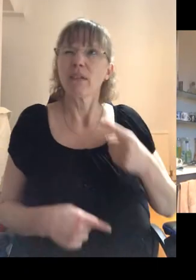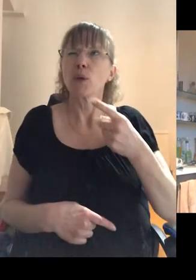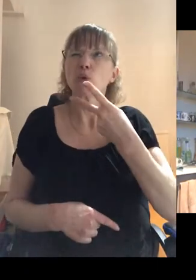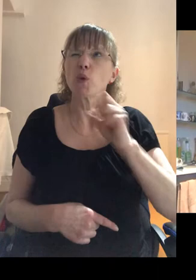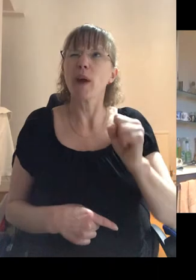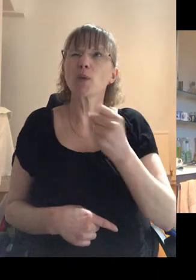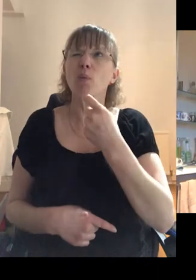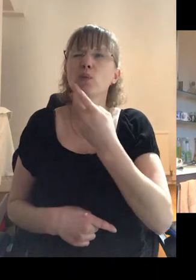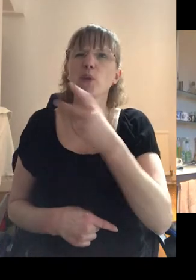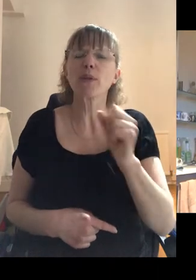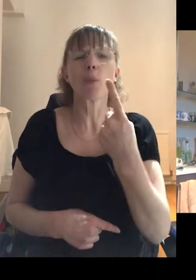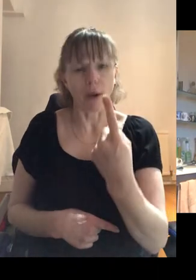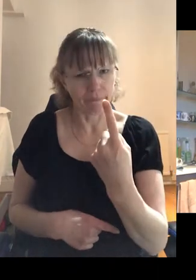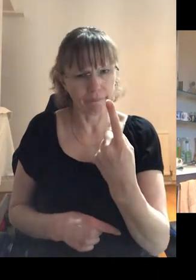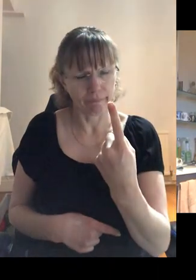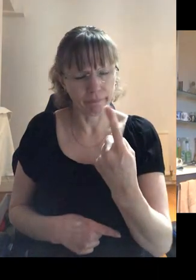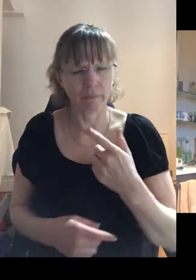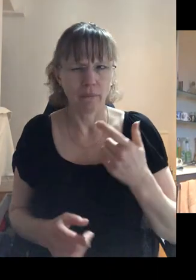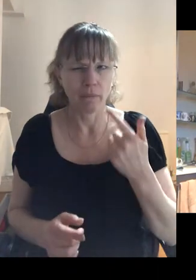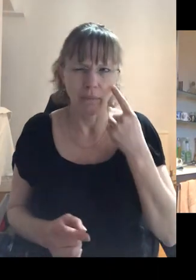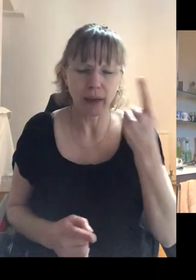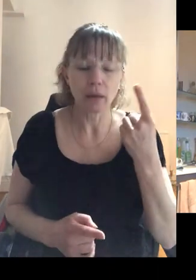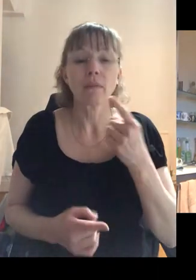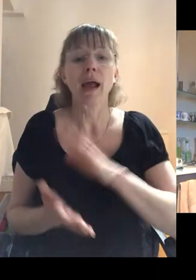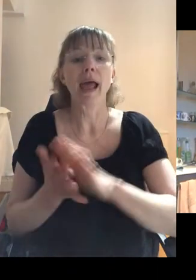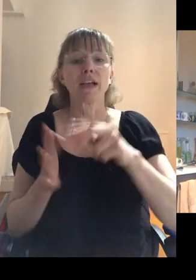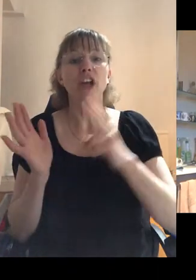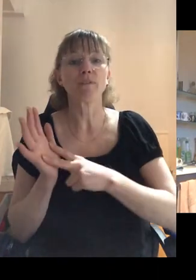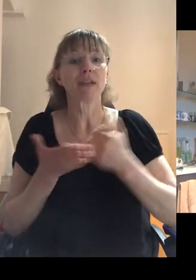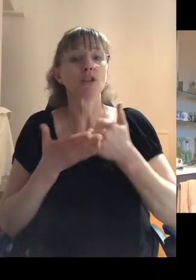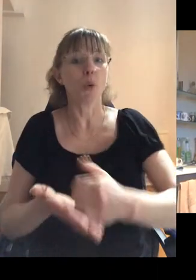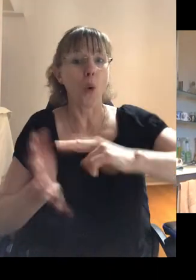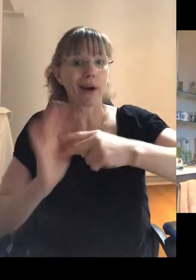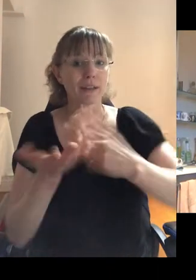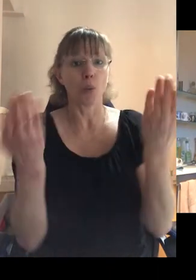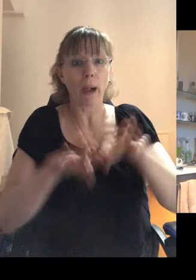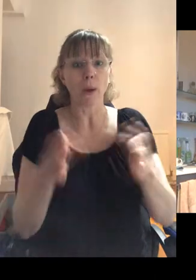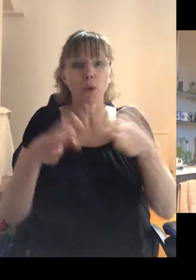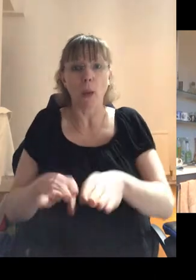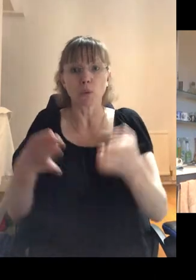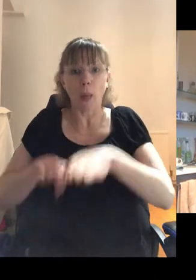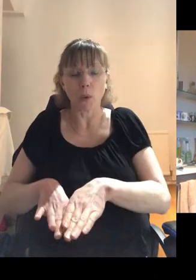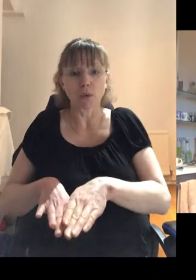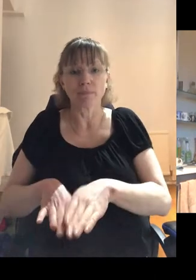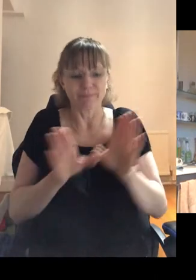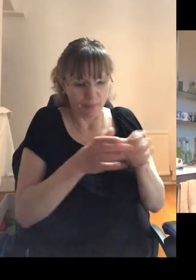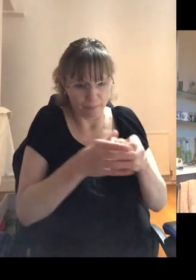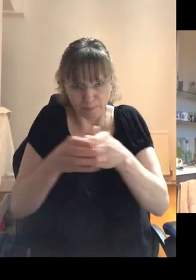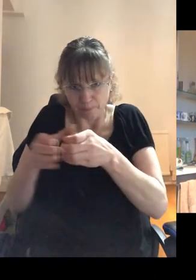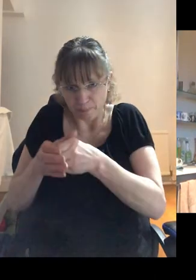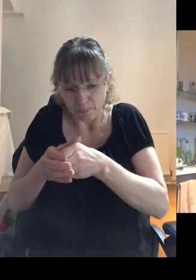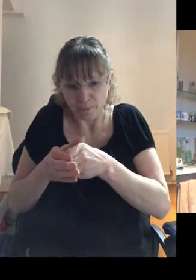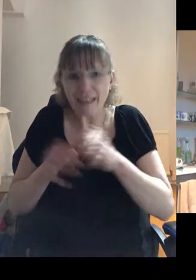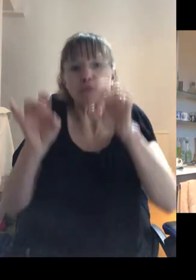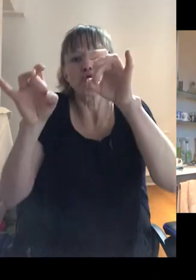was about 2000, 2001, the, um, the HIV support organizations were closing down. Um, a lot of the smaller ones that